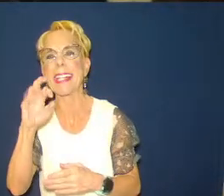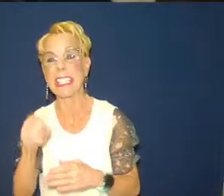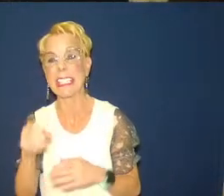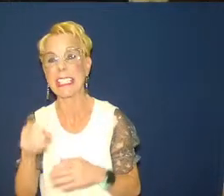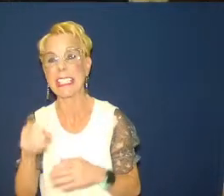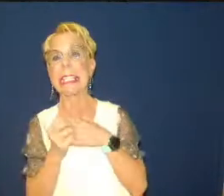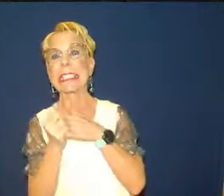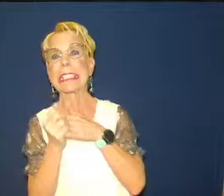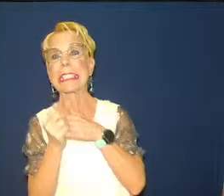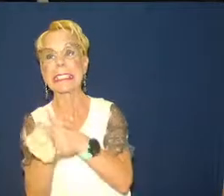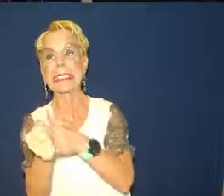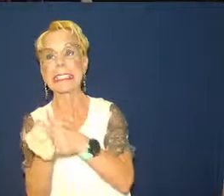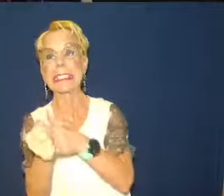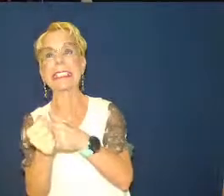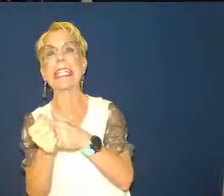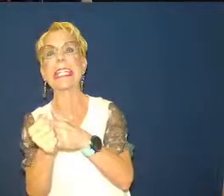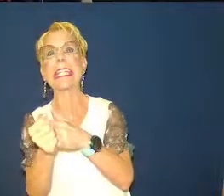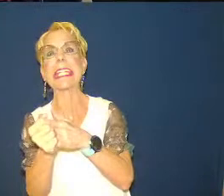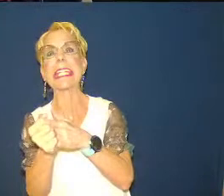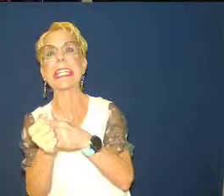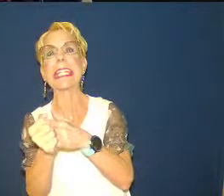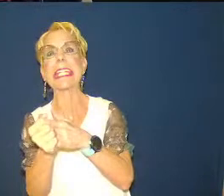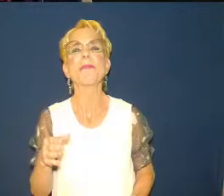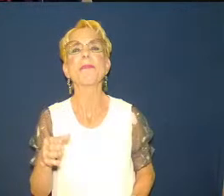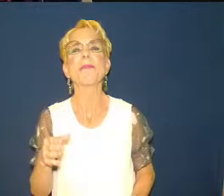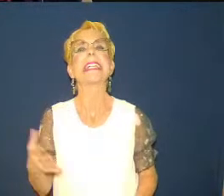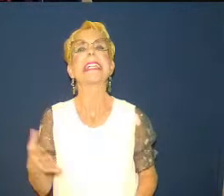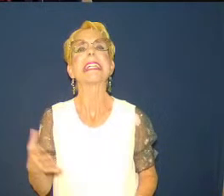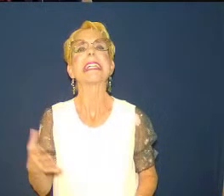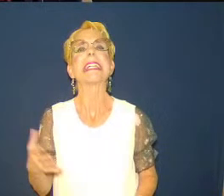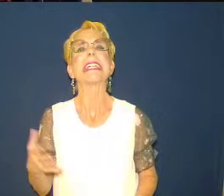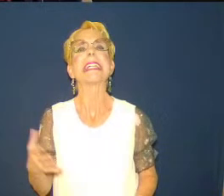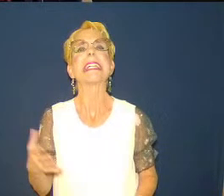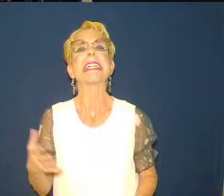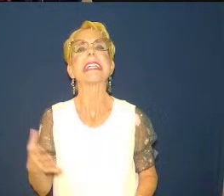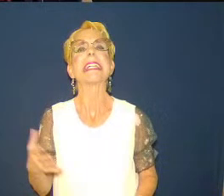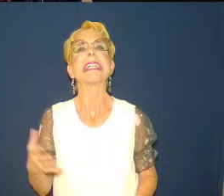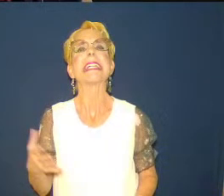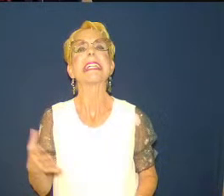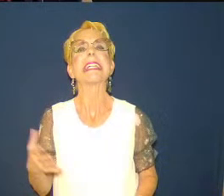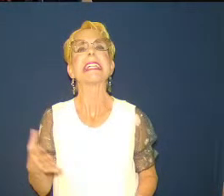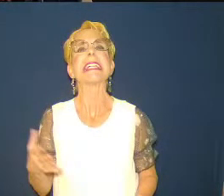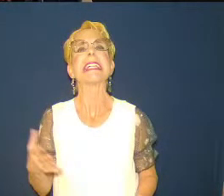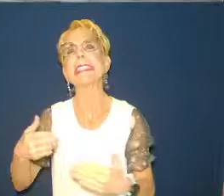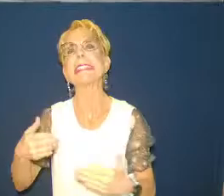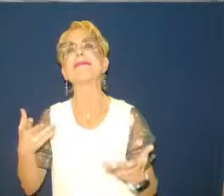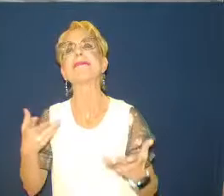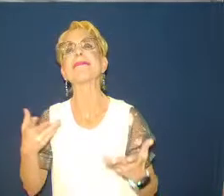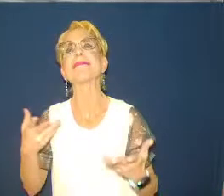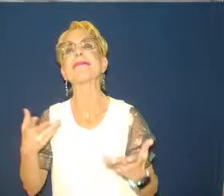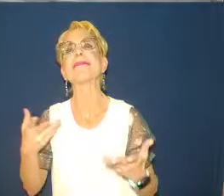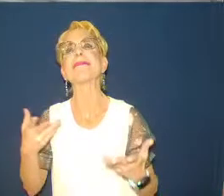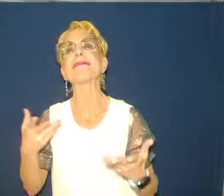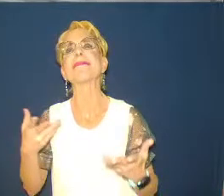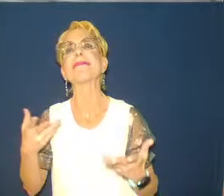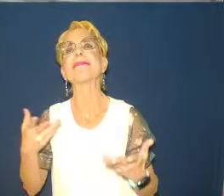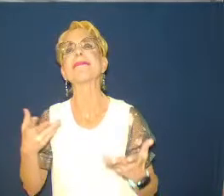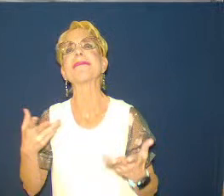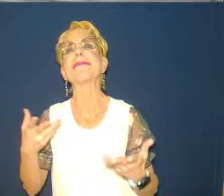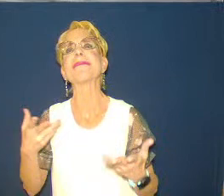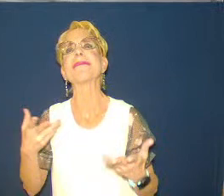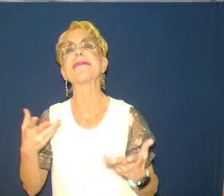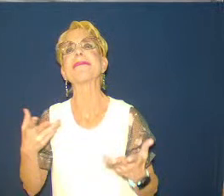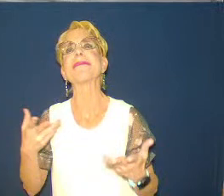of vigor and consecration but over time their followers, happy with the gains that their leaders had made, settled down into